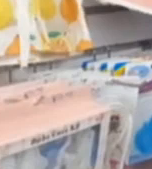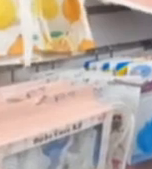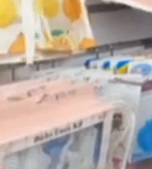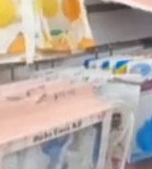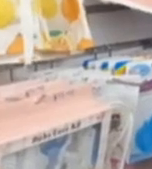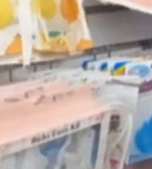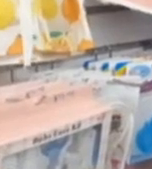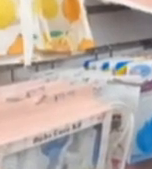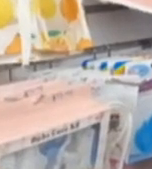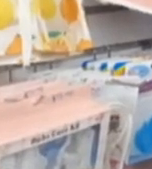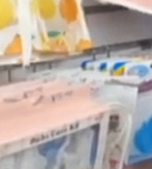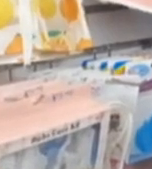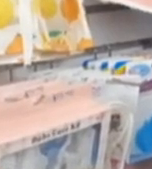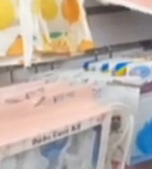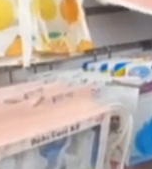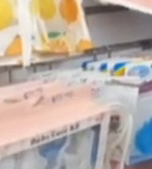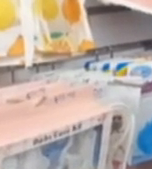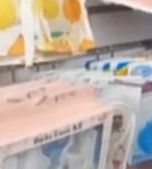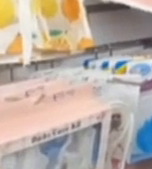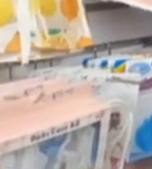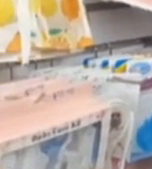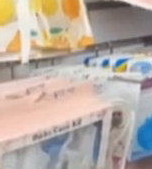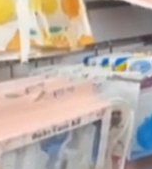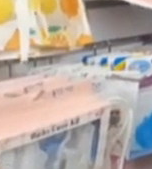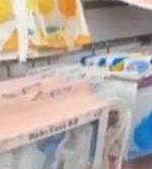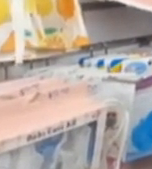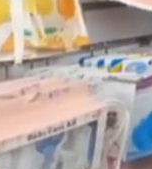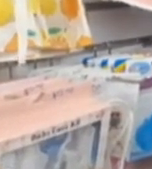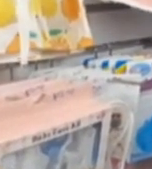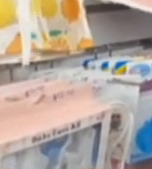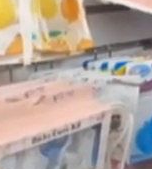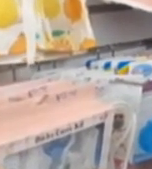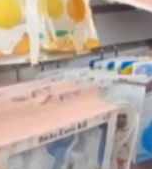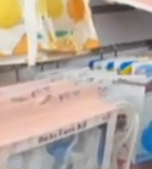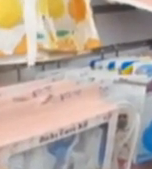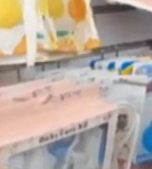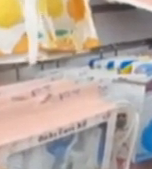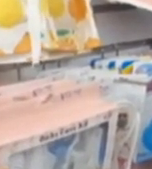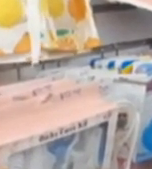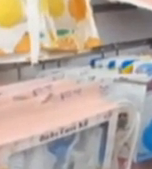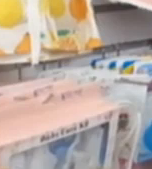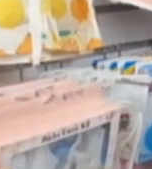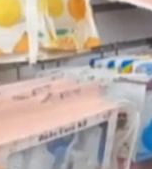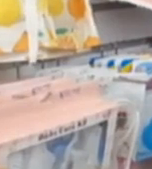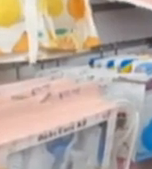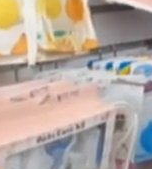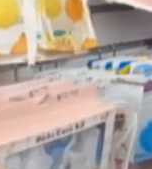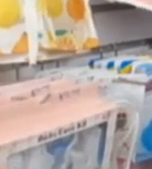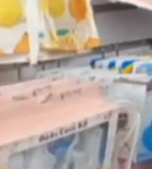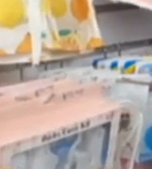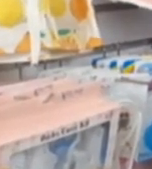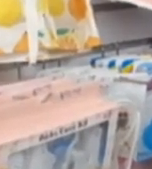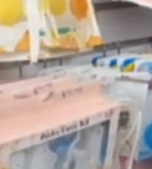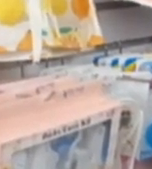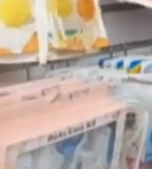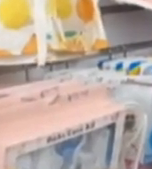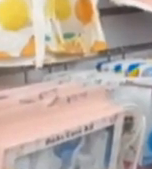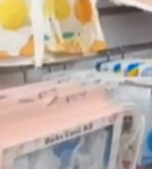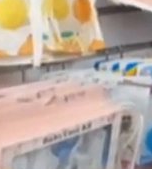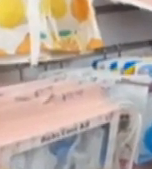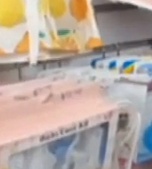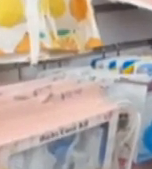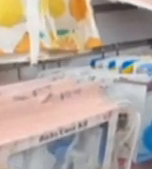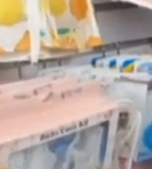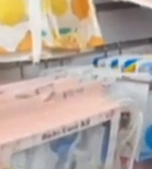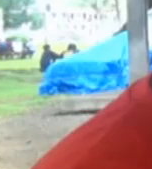Parents must cooperate more with the children inside the house rather than living alone with